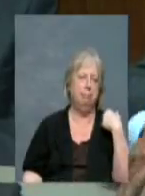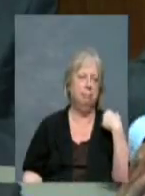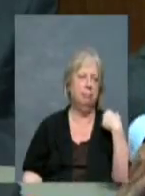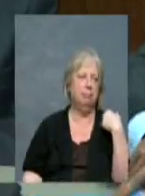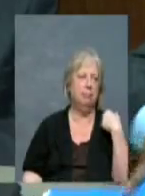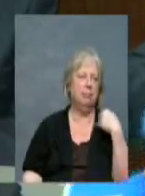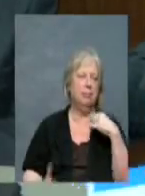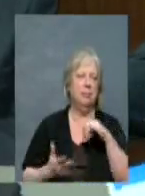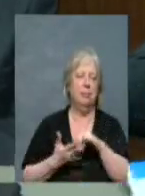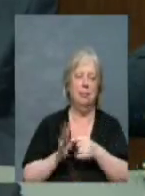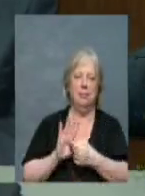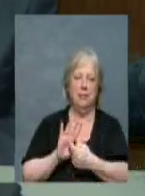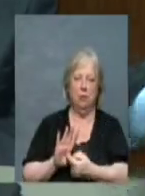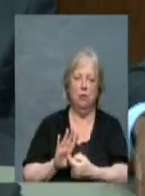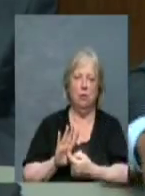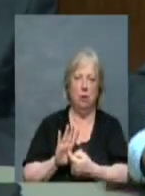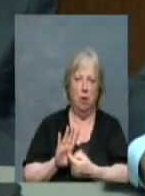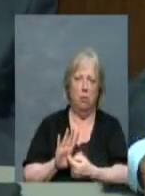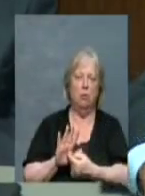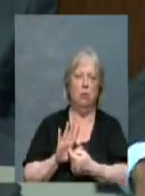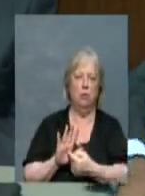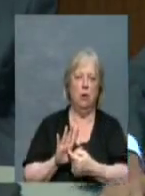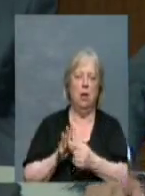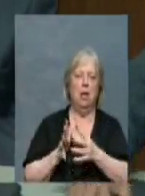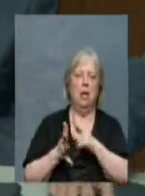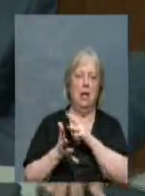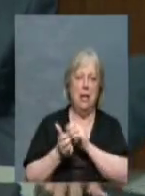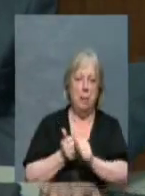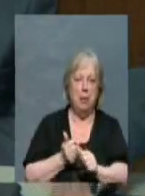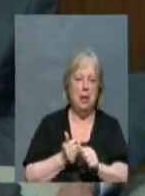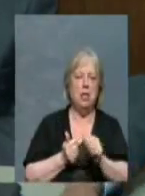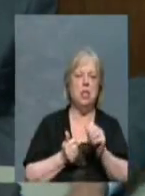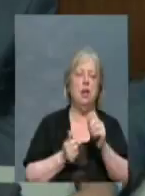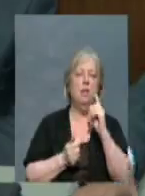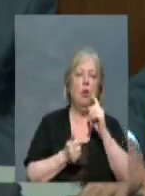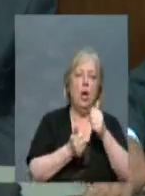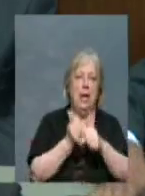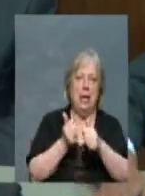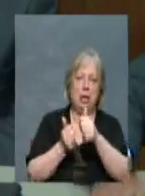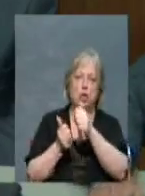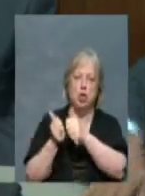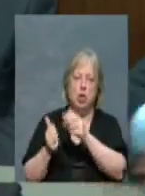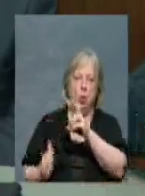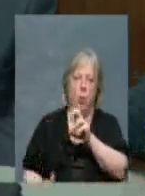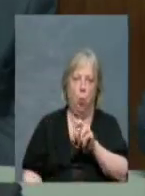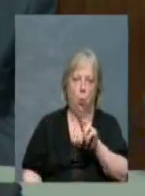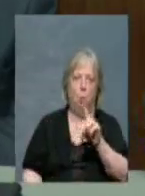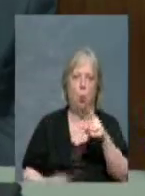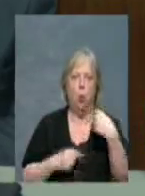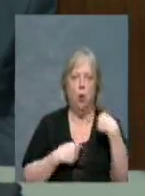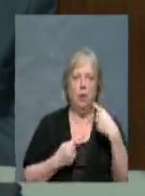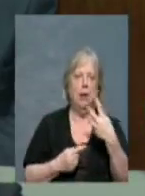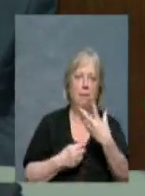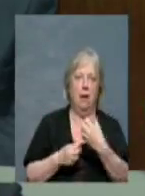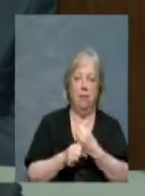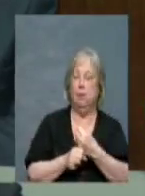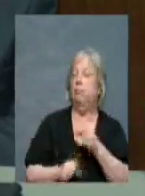that showed demolitions by Ward over the last five years.